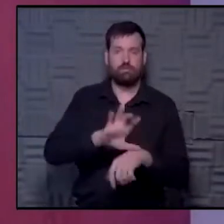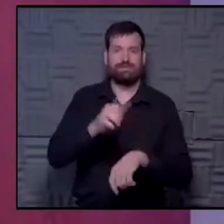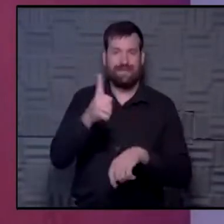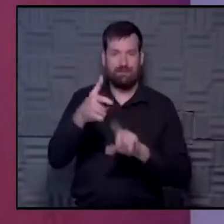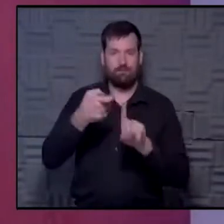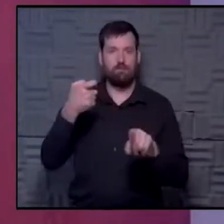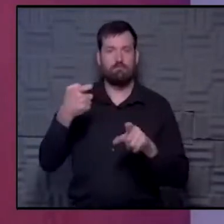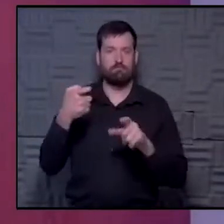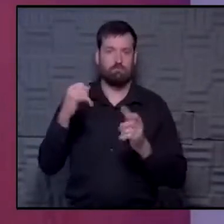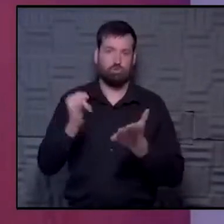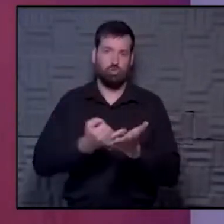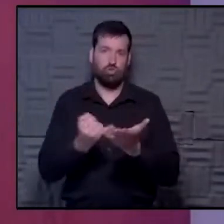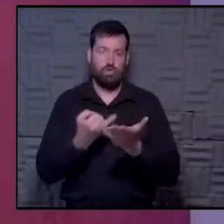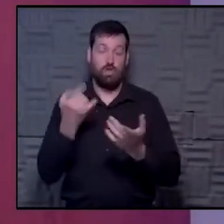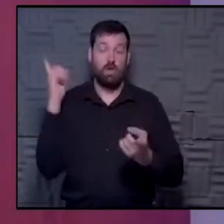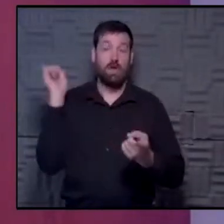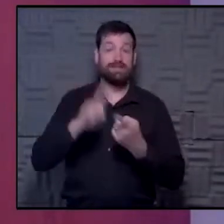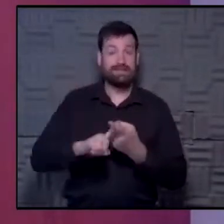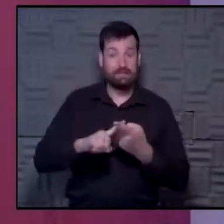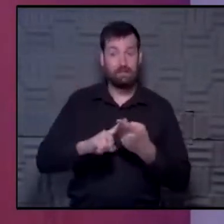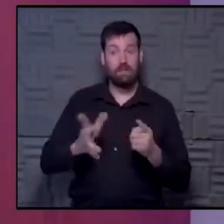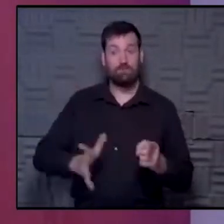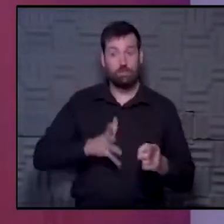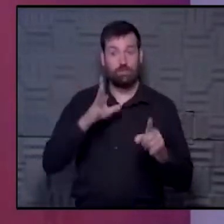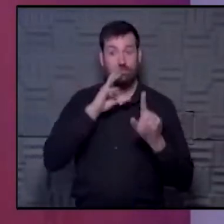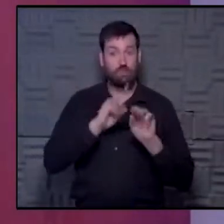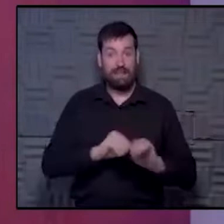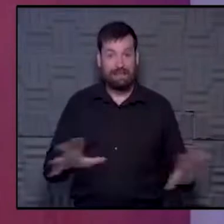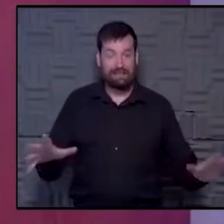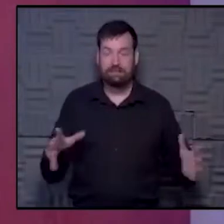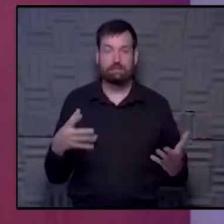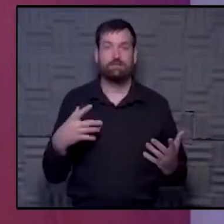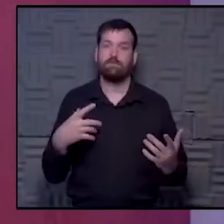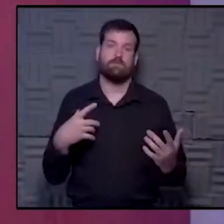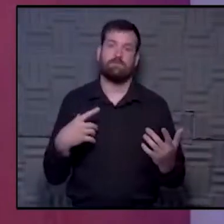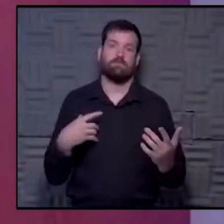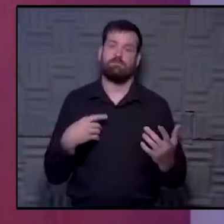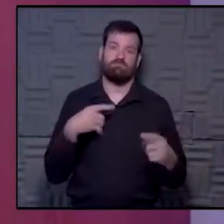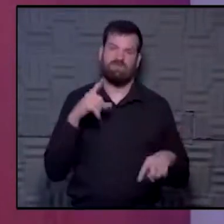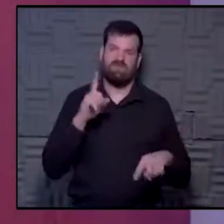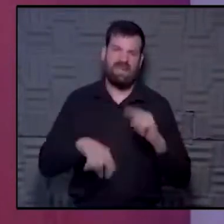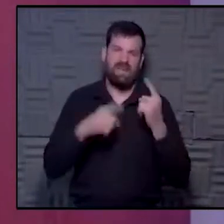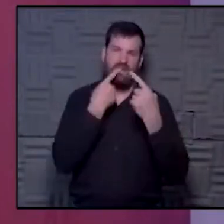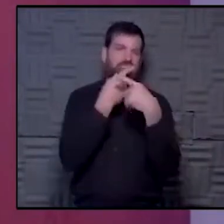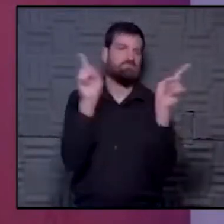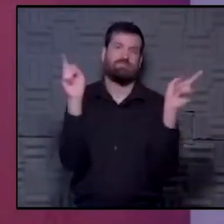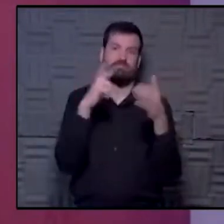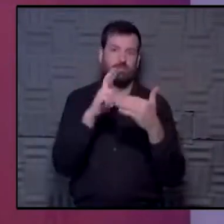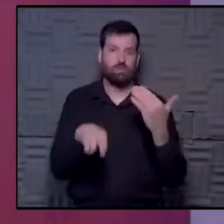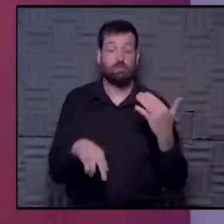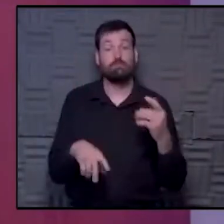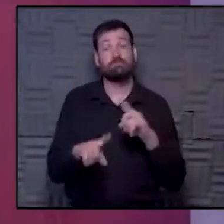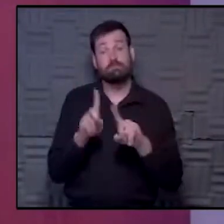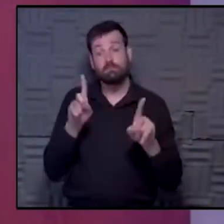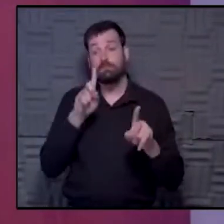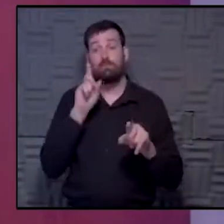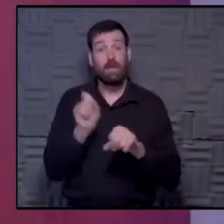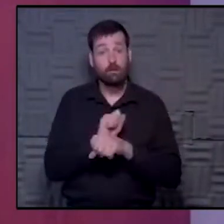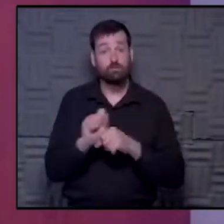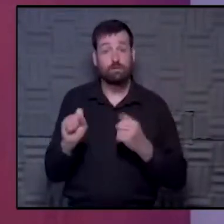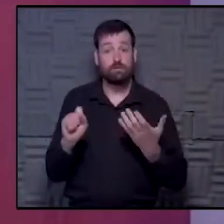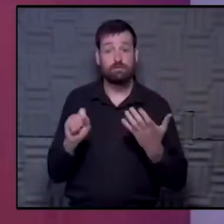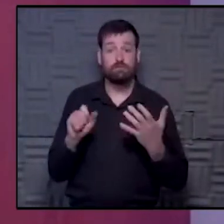the journal. And so until the studies are officially released, we can't actually release the results. But there actually has been